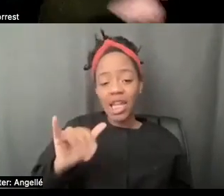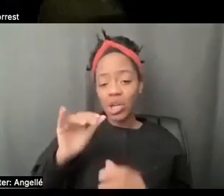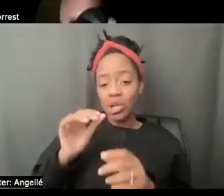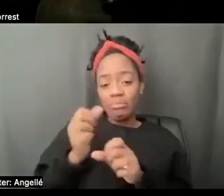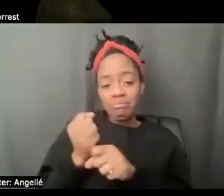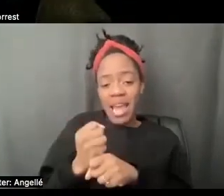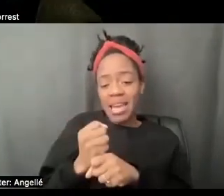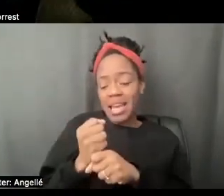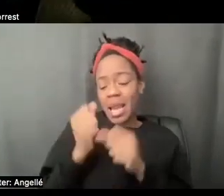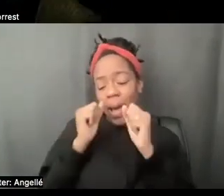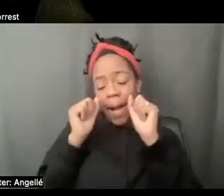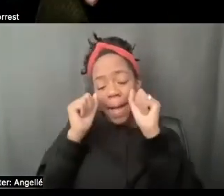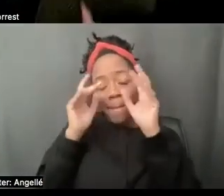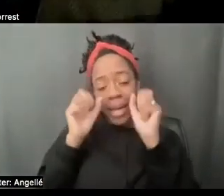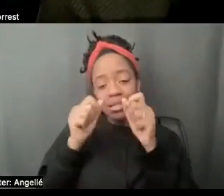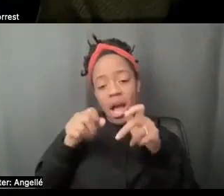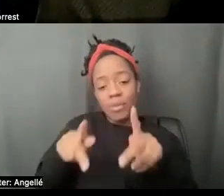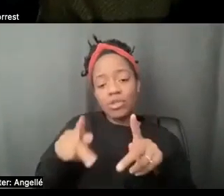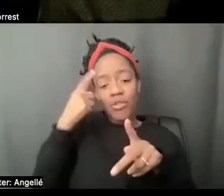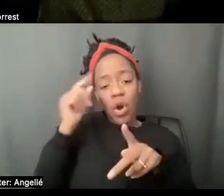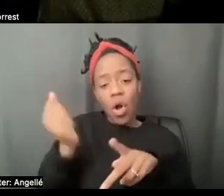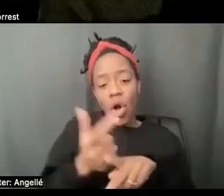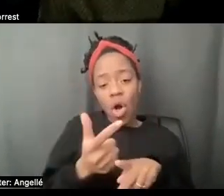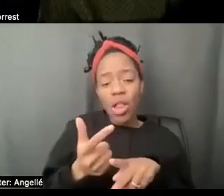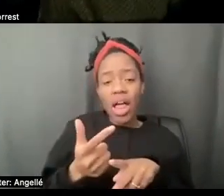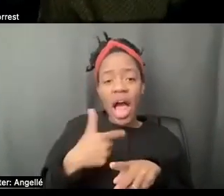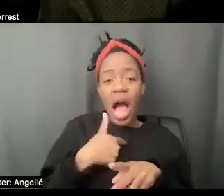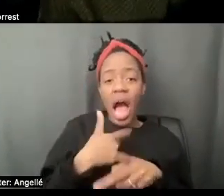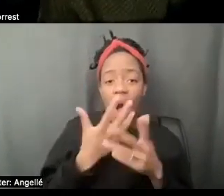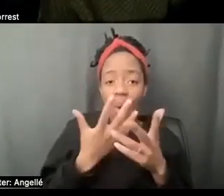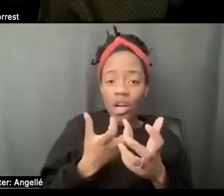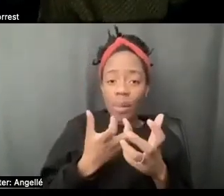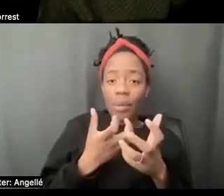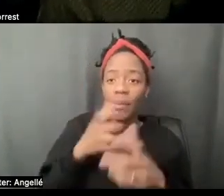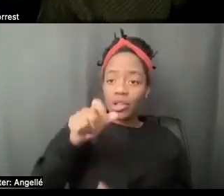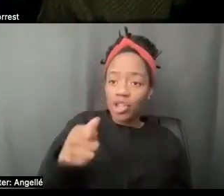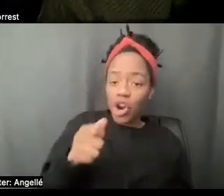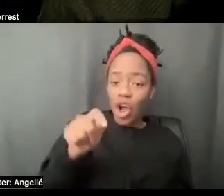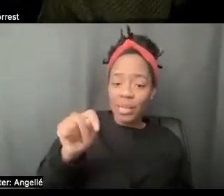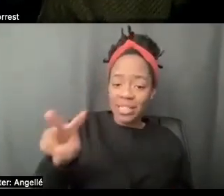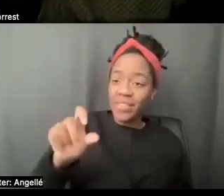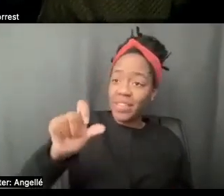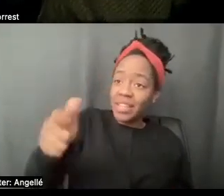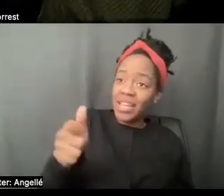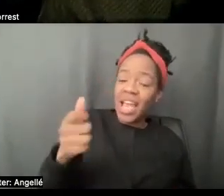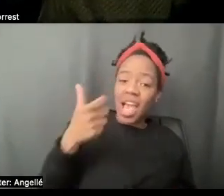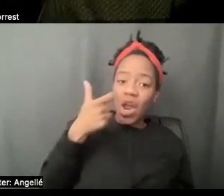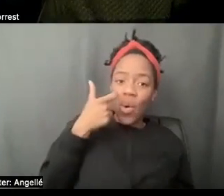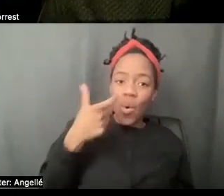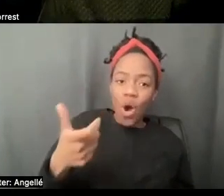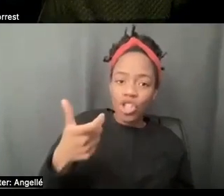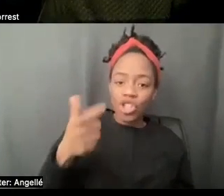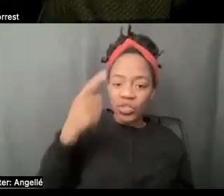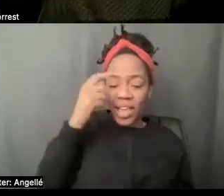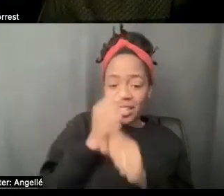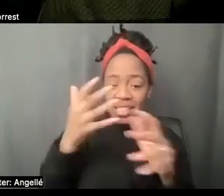know, you say, what would you wish for? I mean, it's a multi part thing. I would love to be able to turn on my TV soon and and be able to watch a scene with Barry